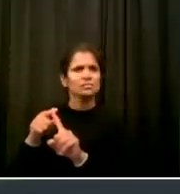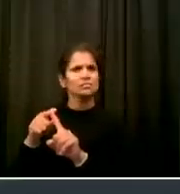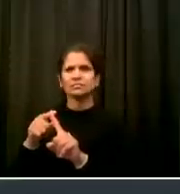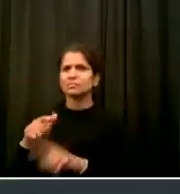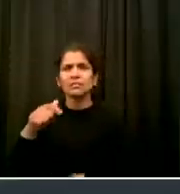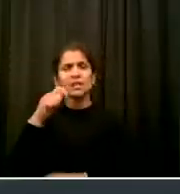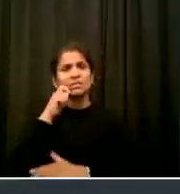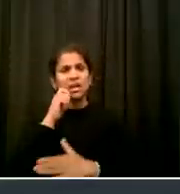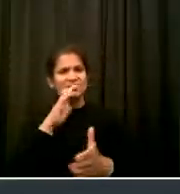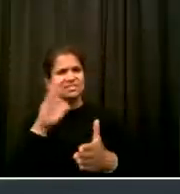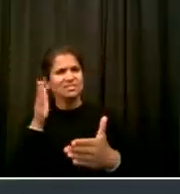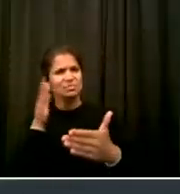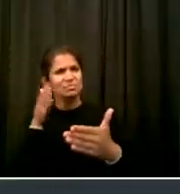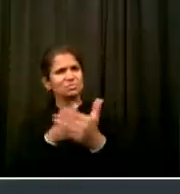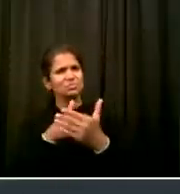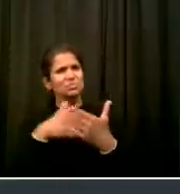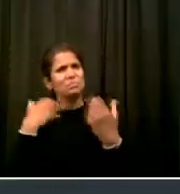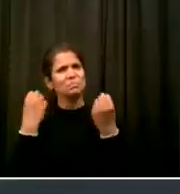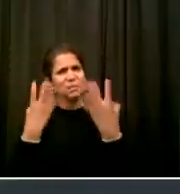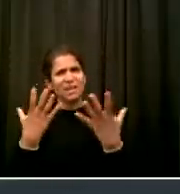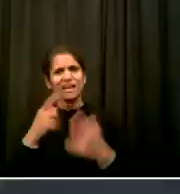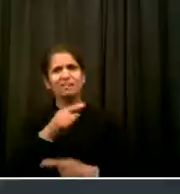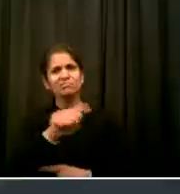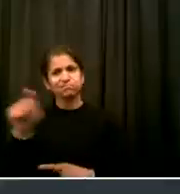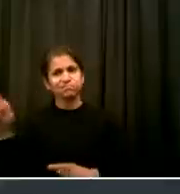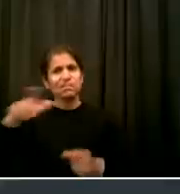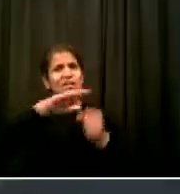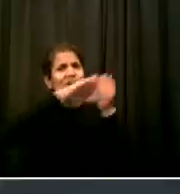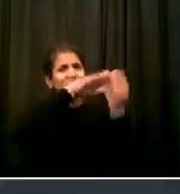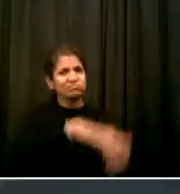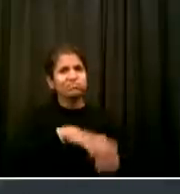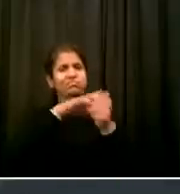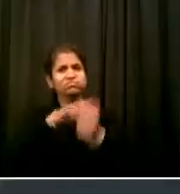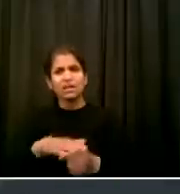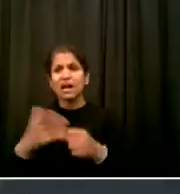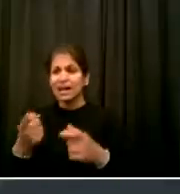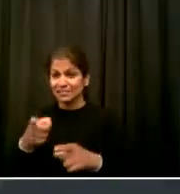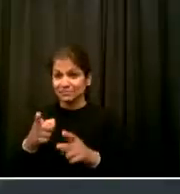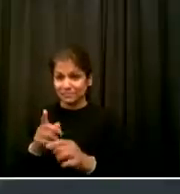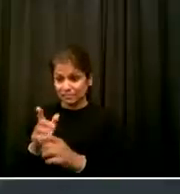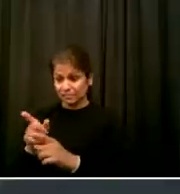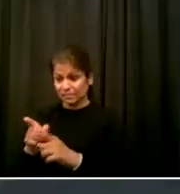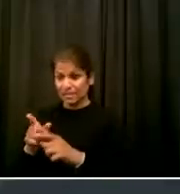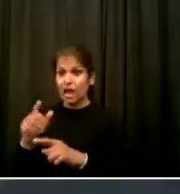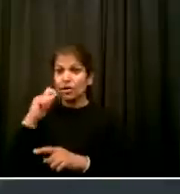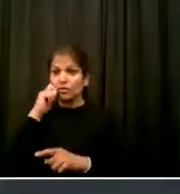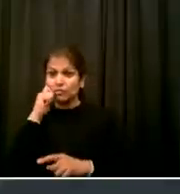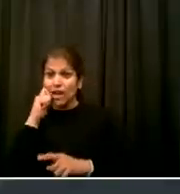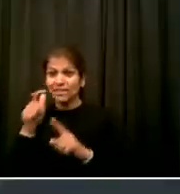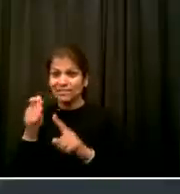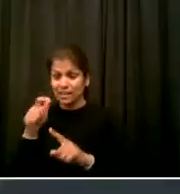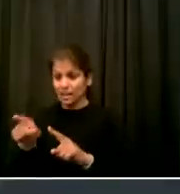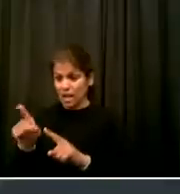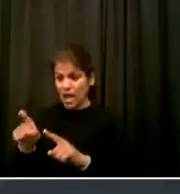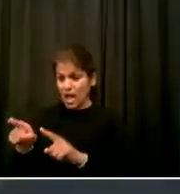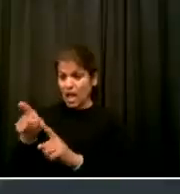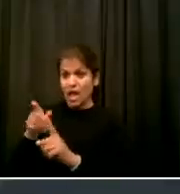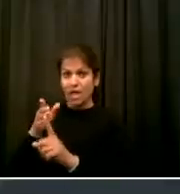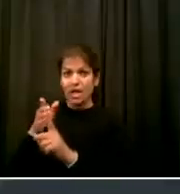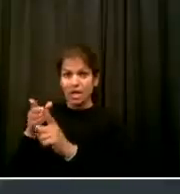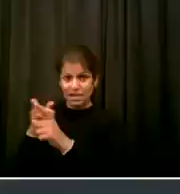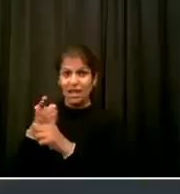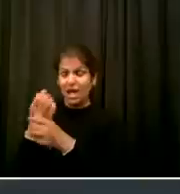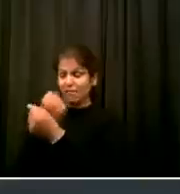reflected in our behaviors and our norms Terms like institutional and structural racism